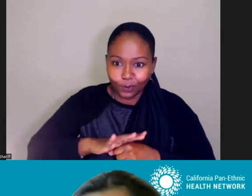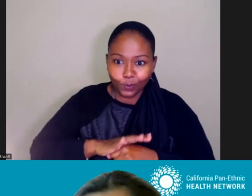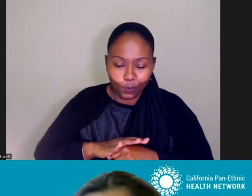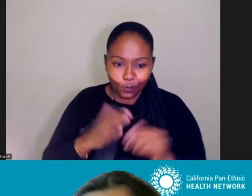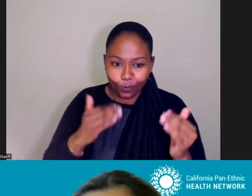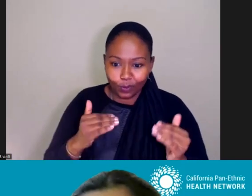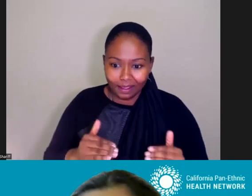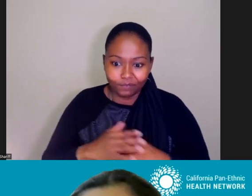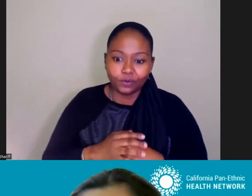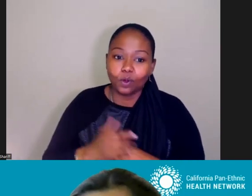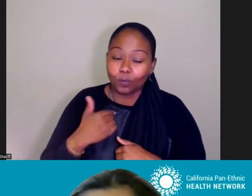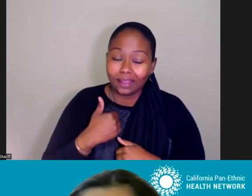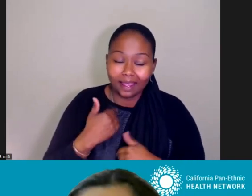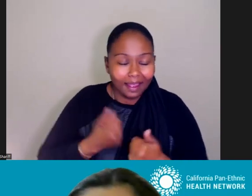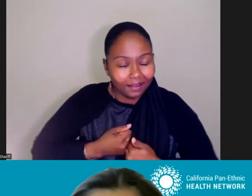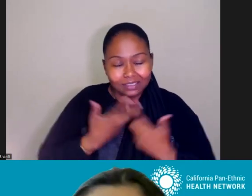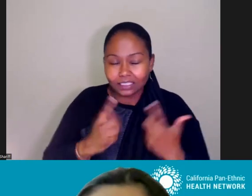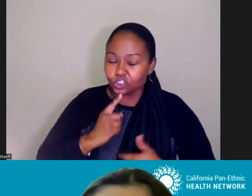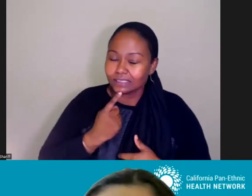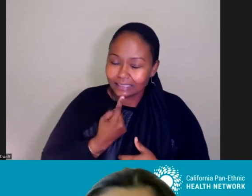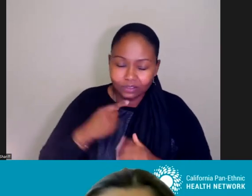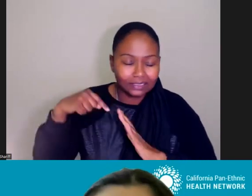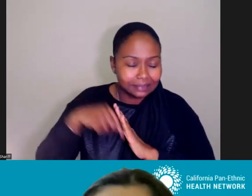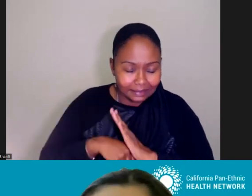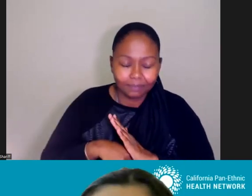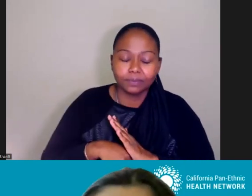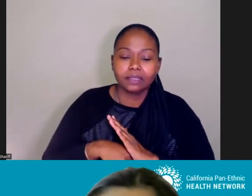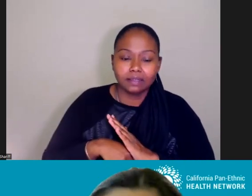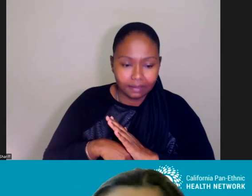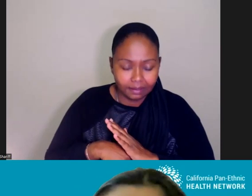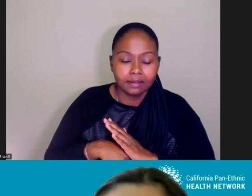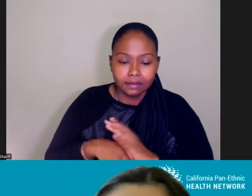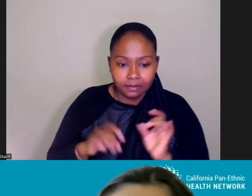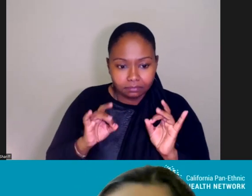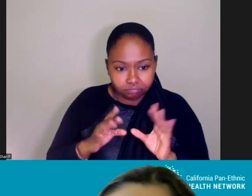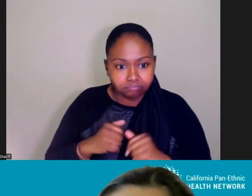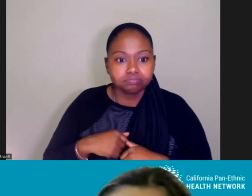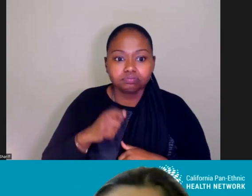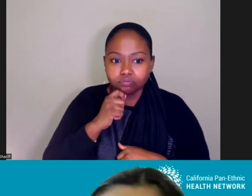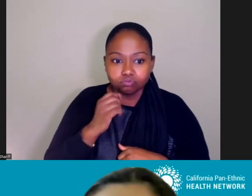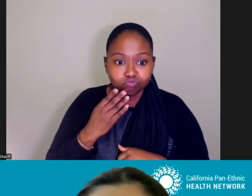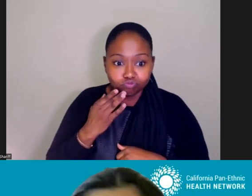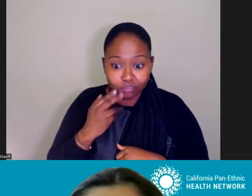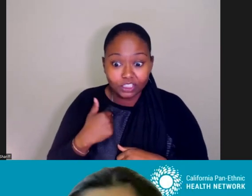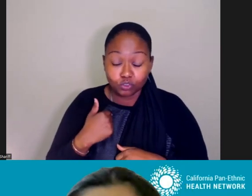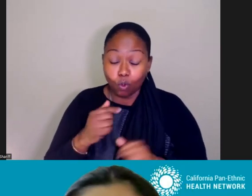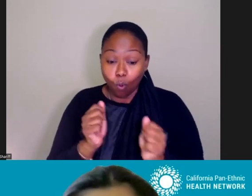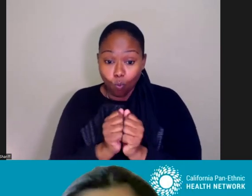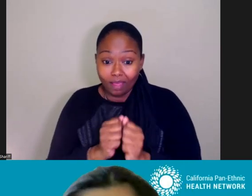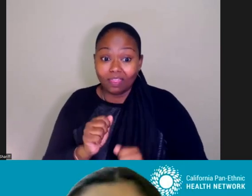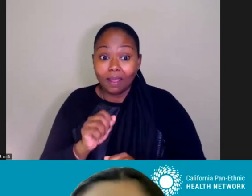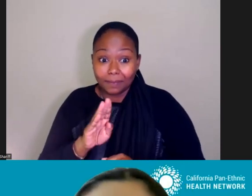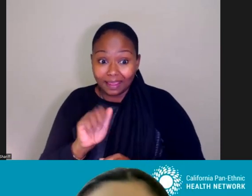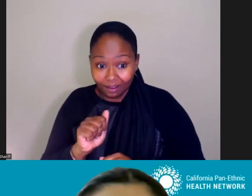And we have such serious, deeply embedded racial inequities and injustices when it comes to behavioral health and when it comes to